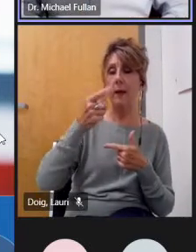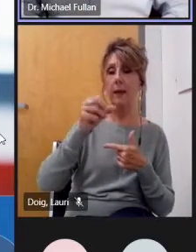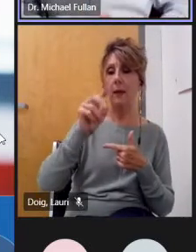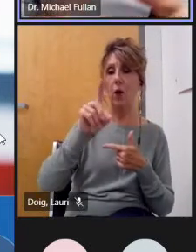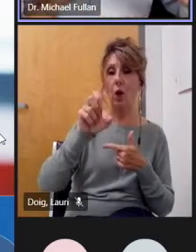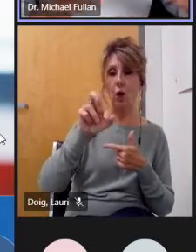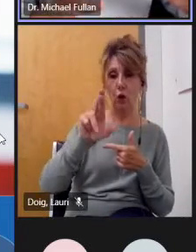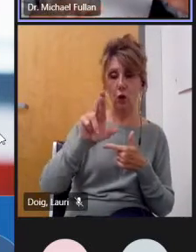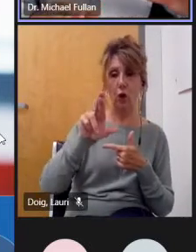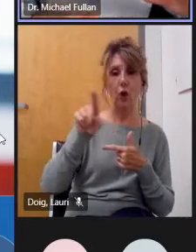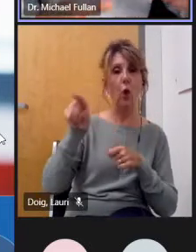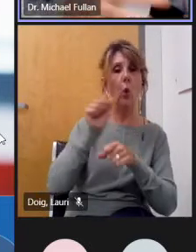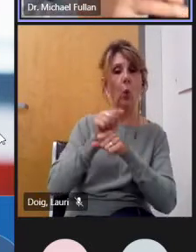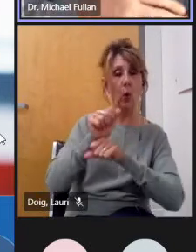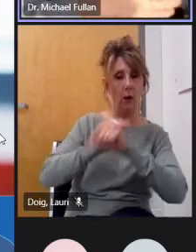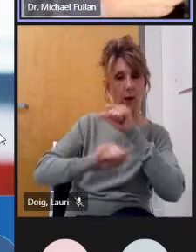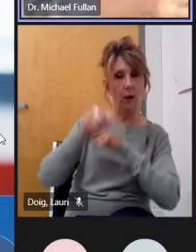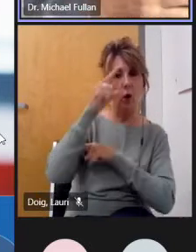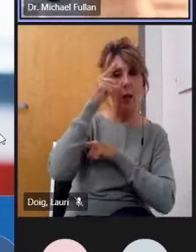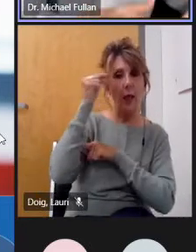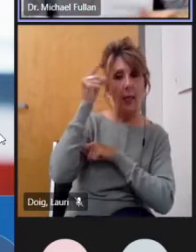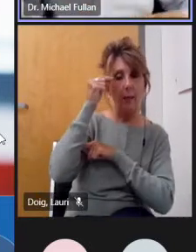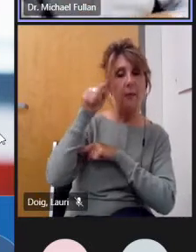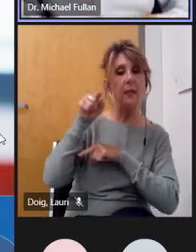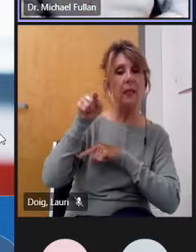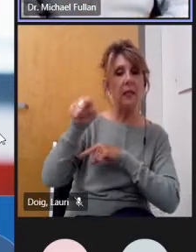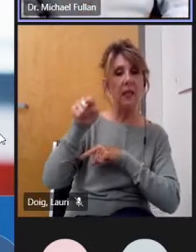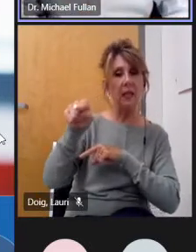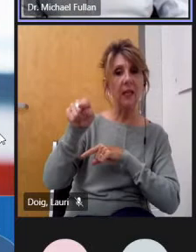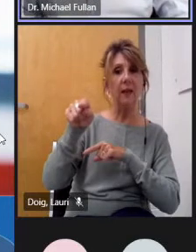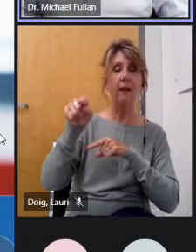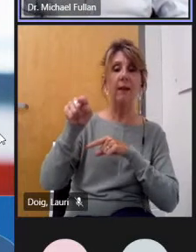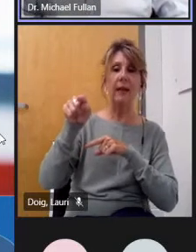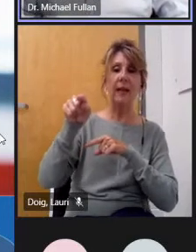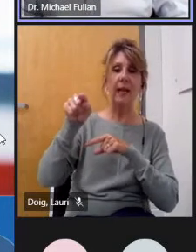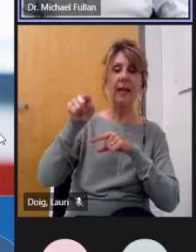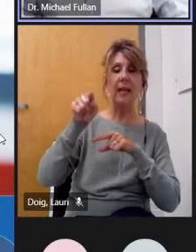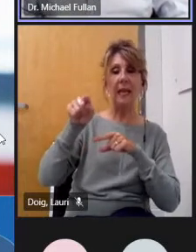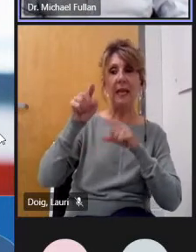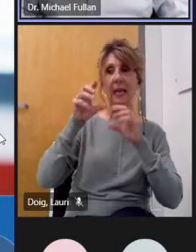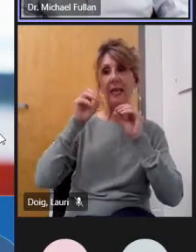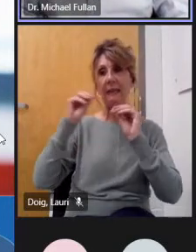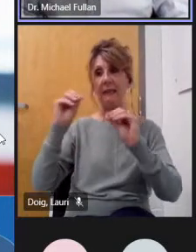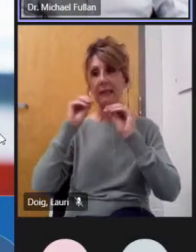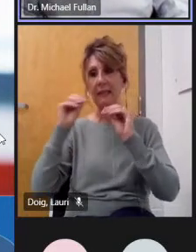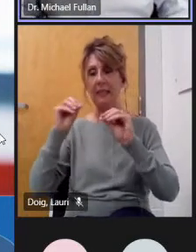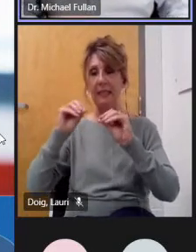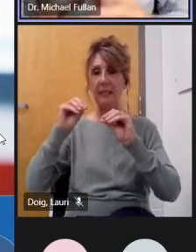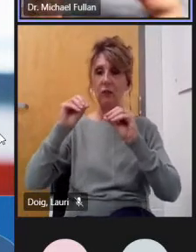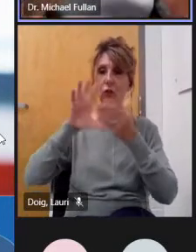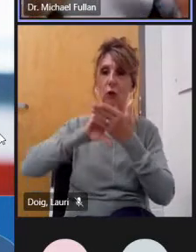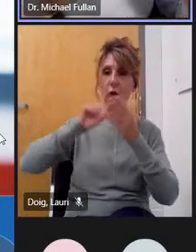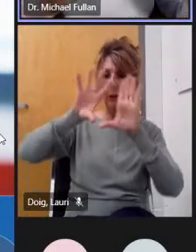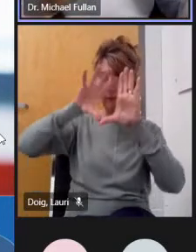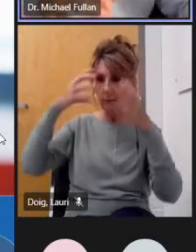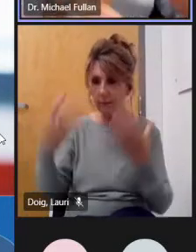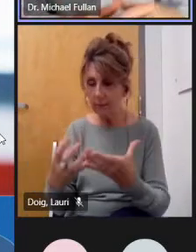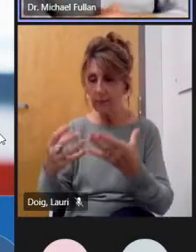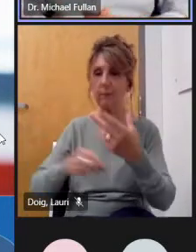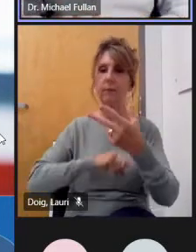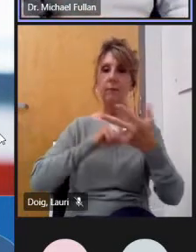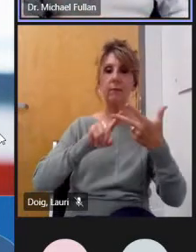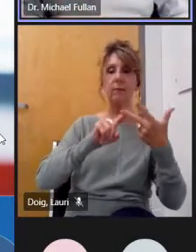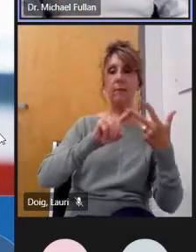that doing in a sense half the world of our deep learning uh max drummy is another one who based in australia dude does